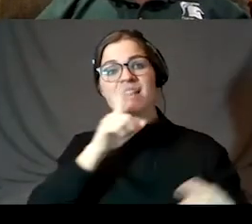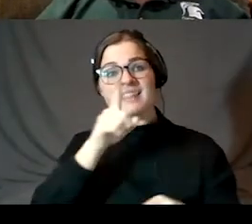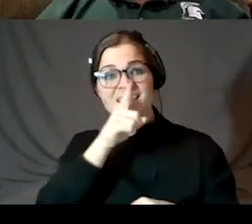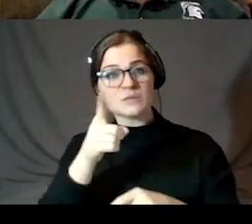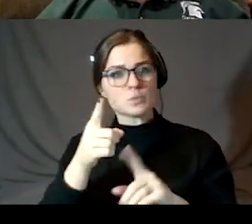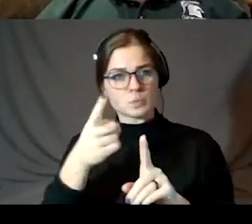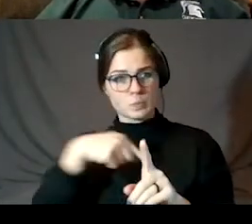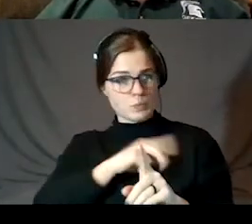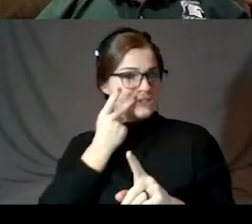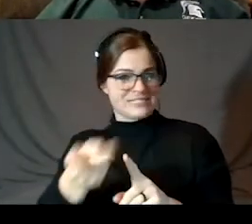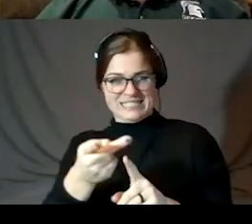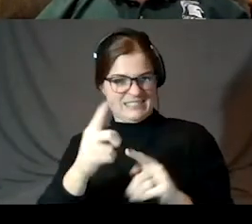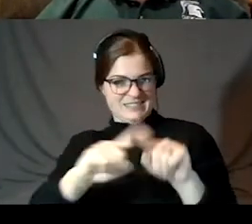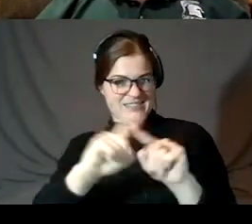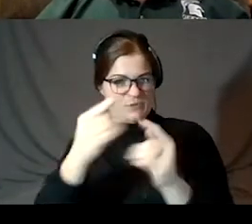parts of it.